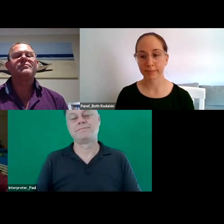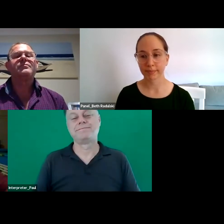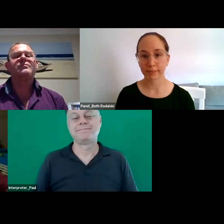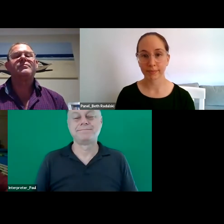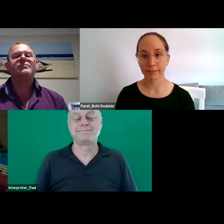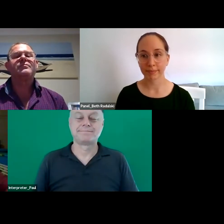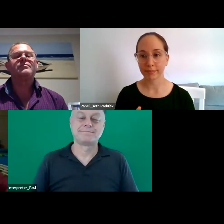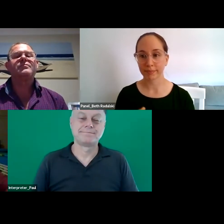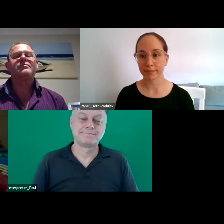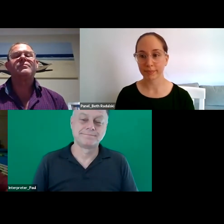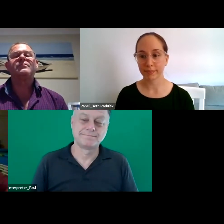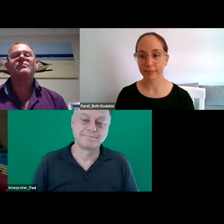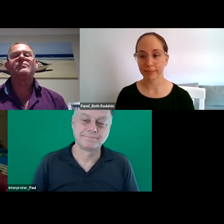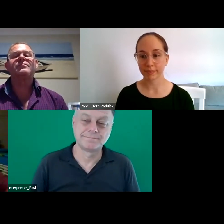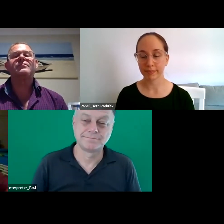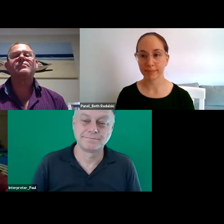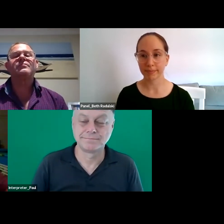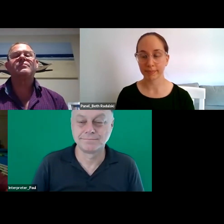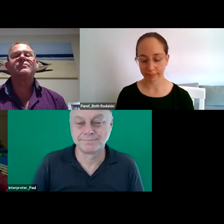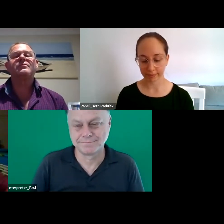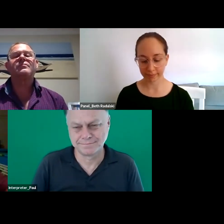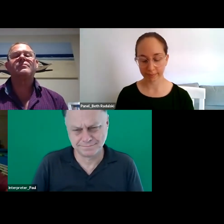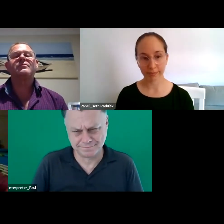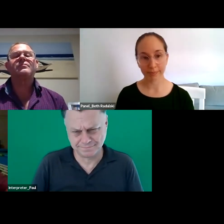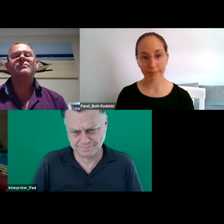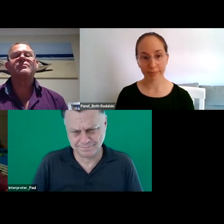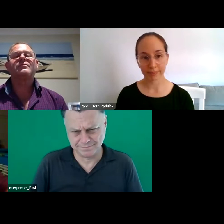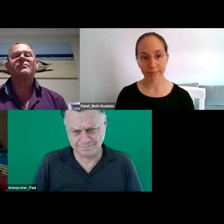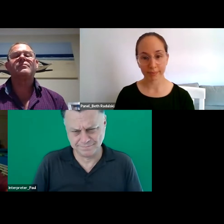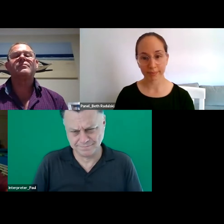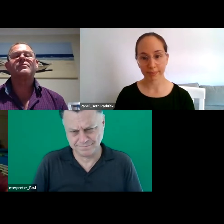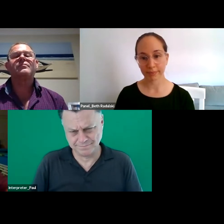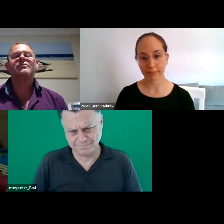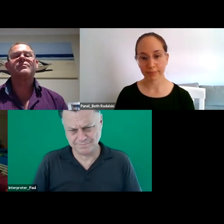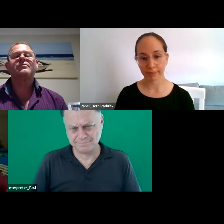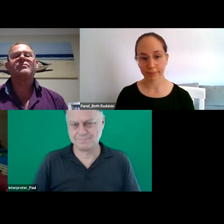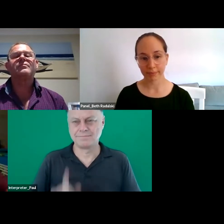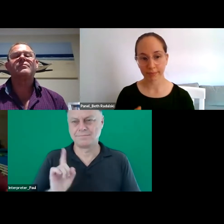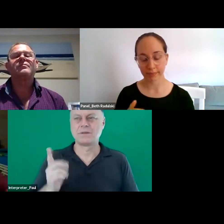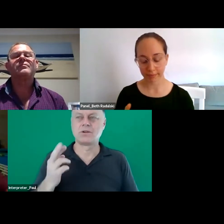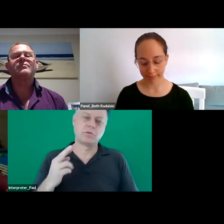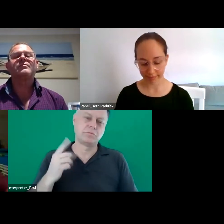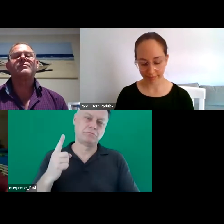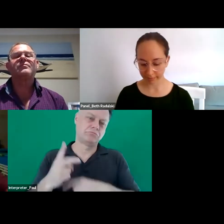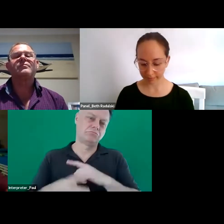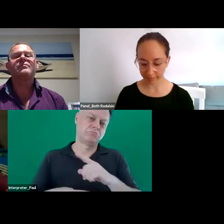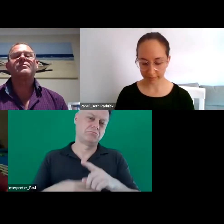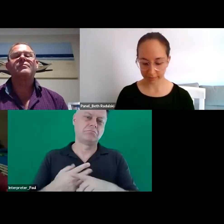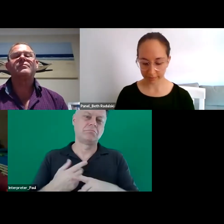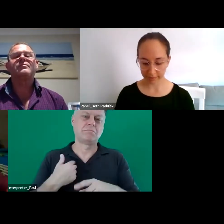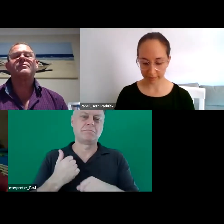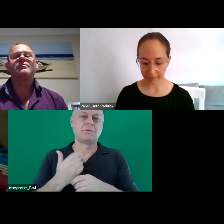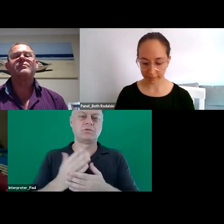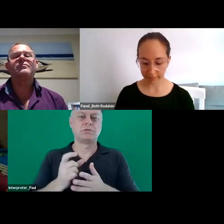um but yeah hopefully next few years that i can make sure that